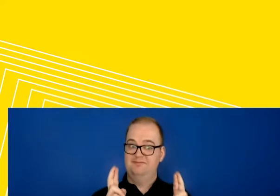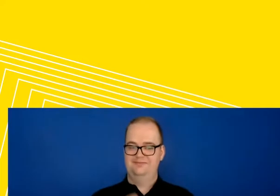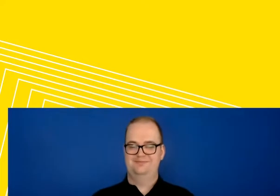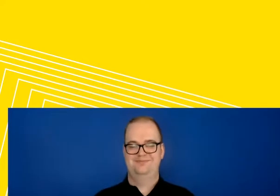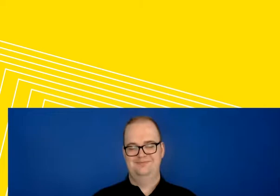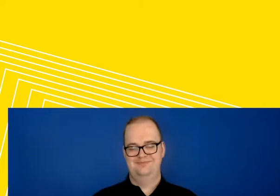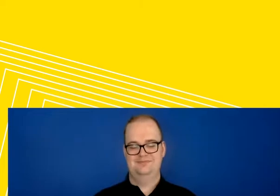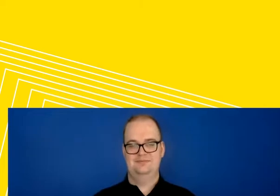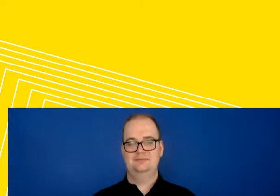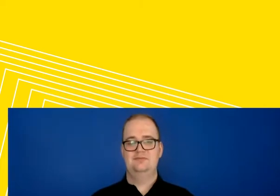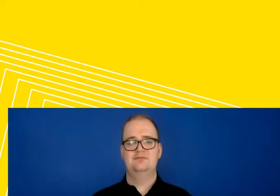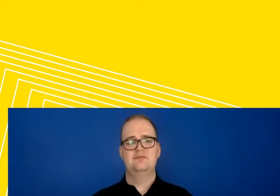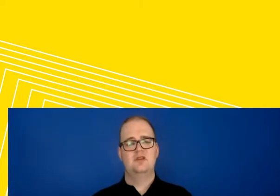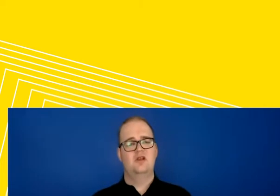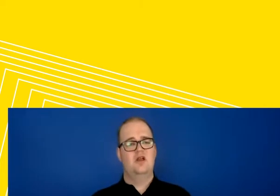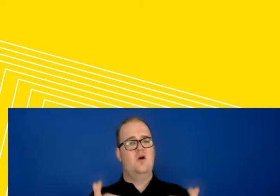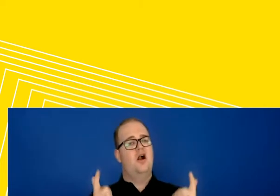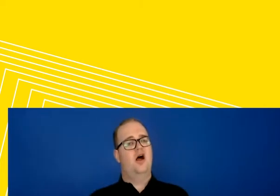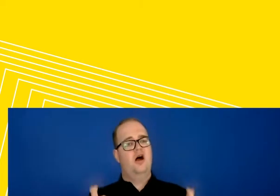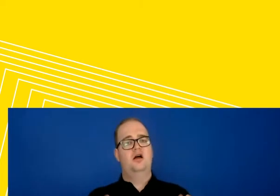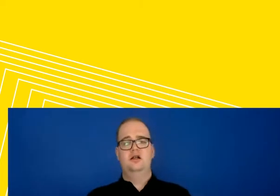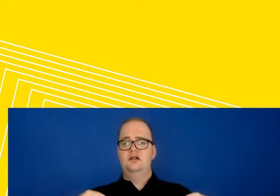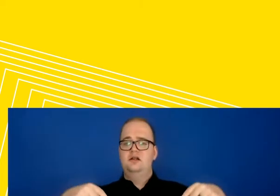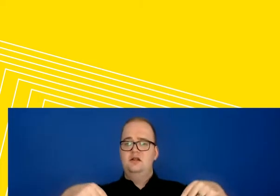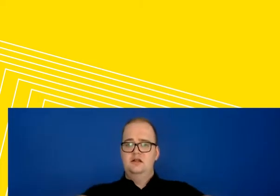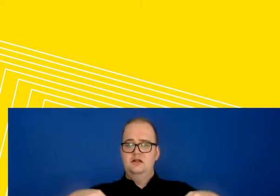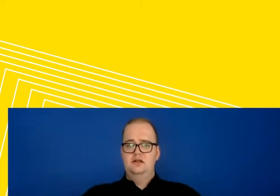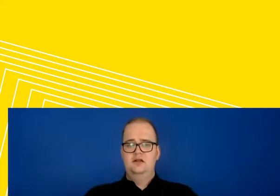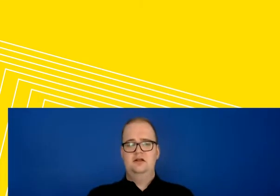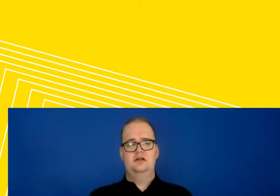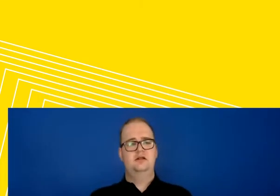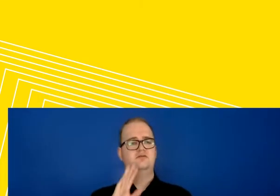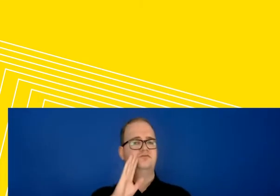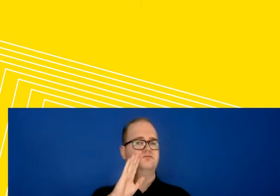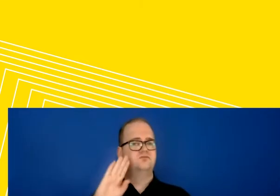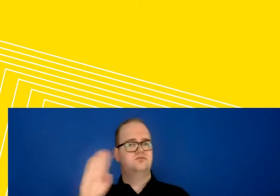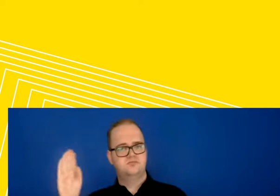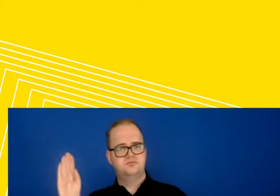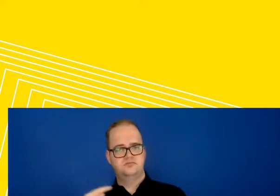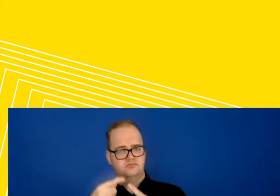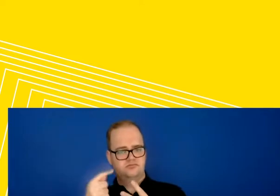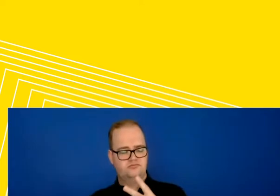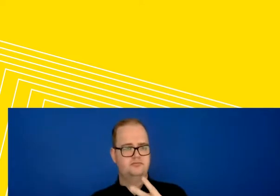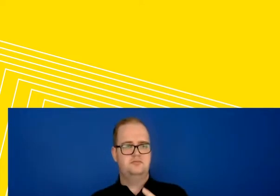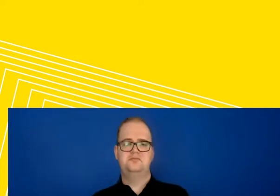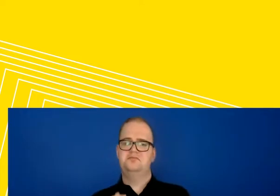Quite a lot of this, the thematic of this symposium is about the,